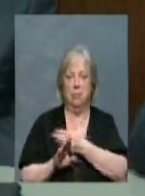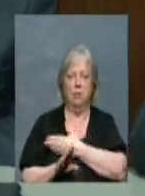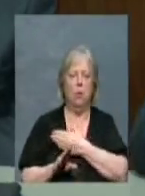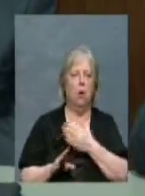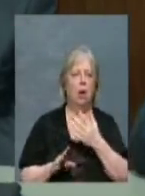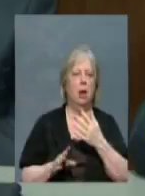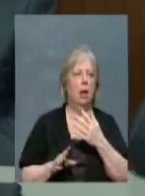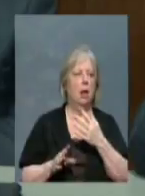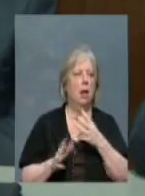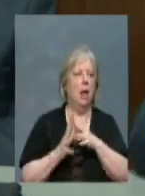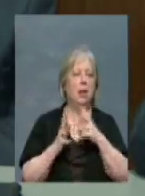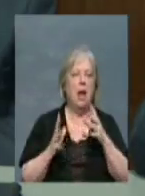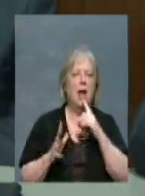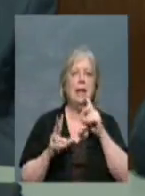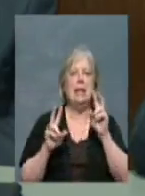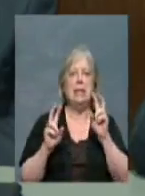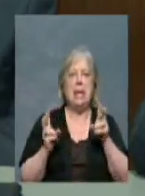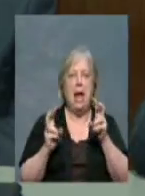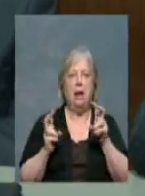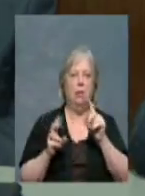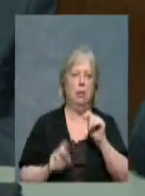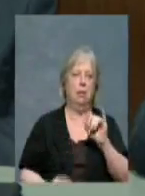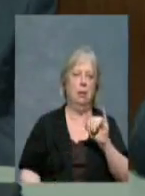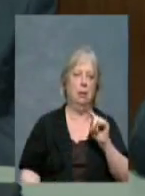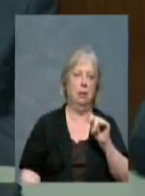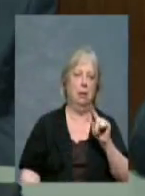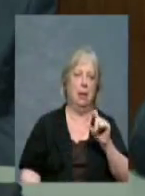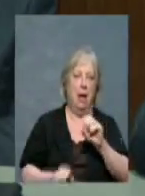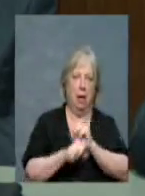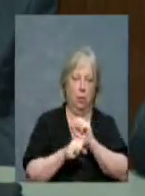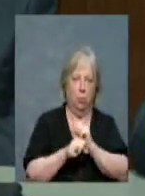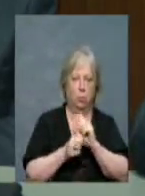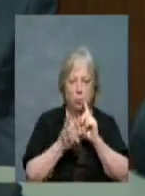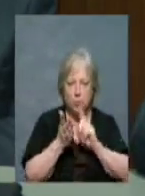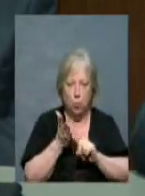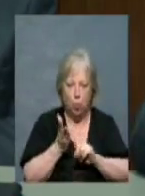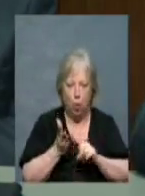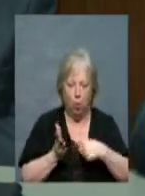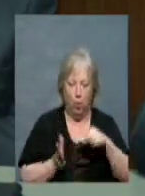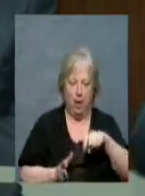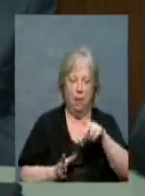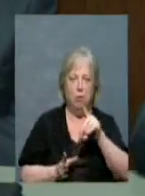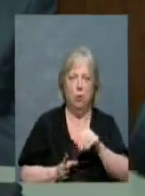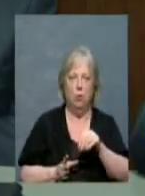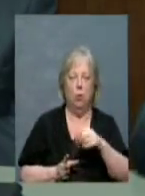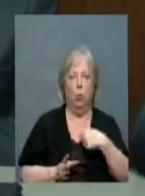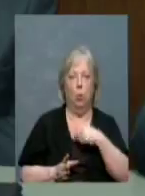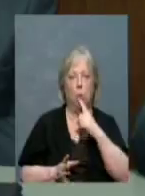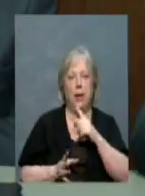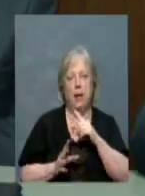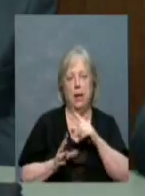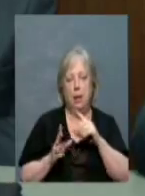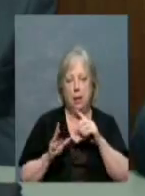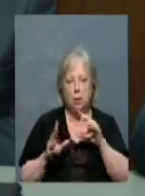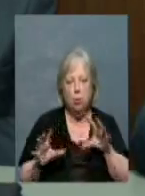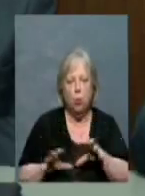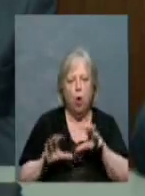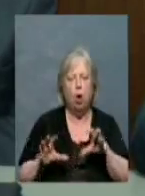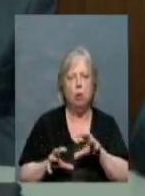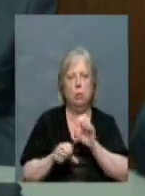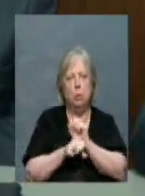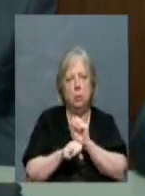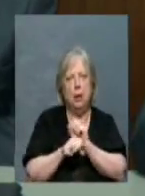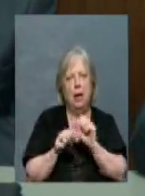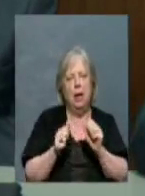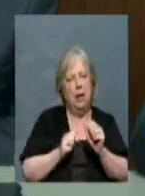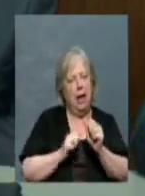a lot of it's title work that we have to do. We move as aggressively as we can. Now, I'll be